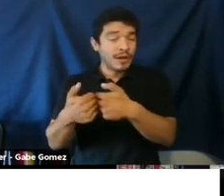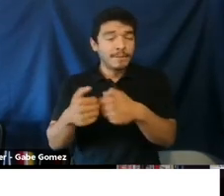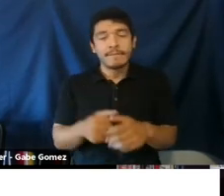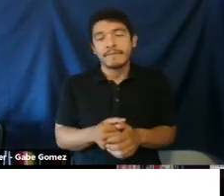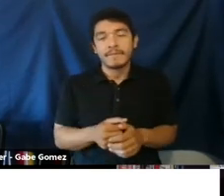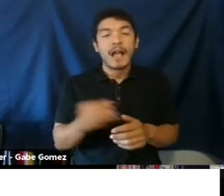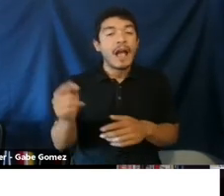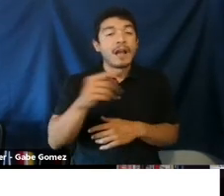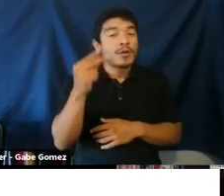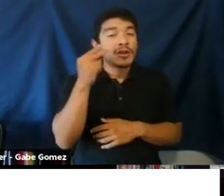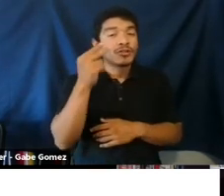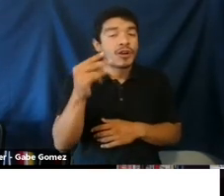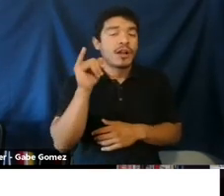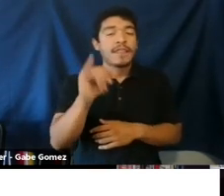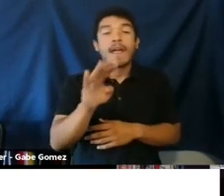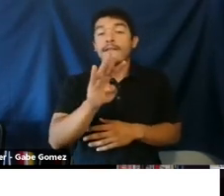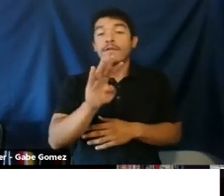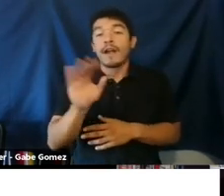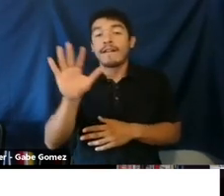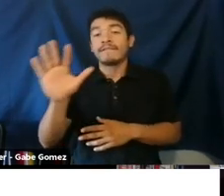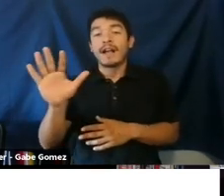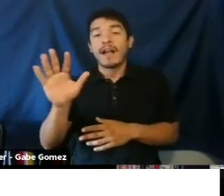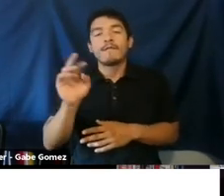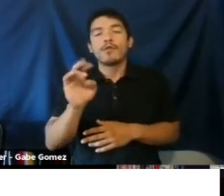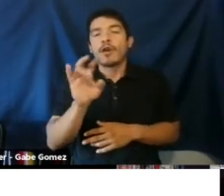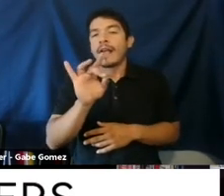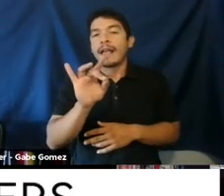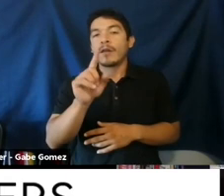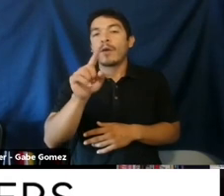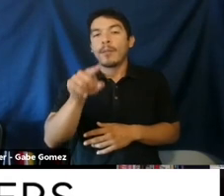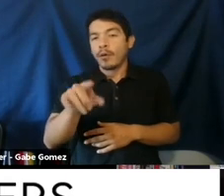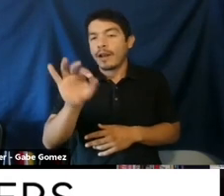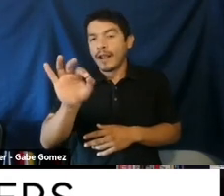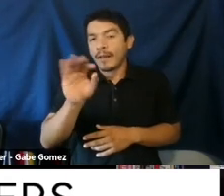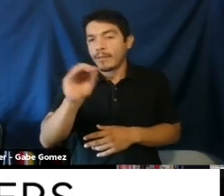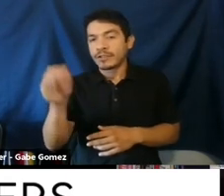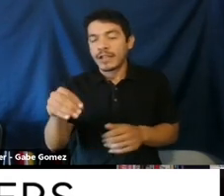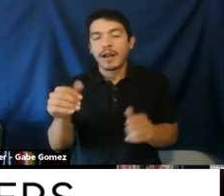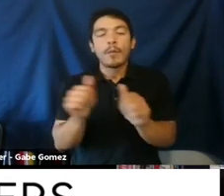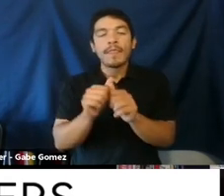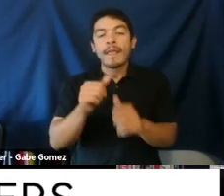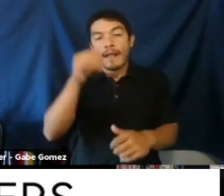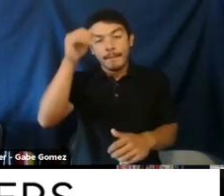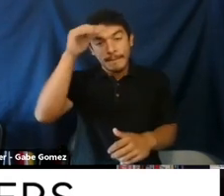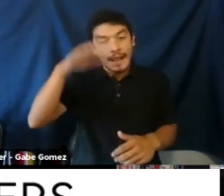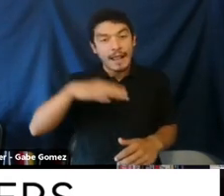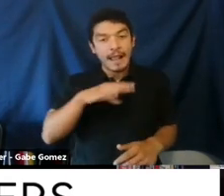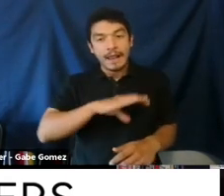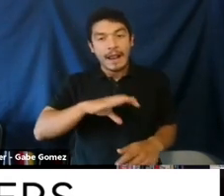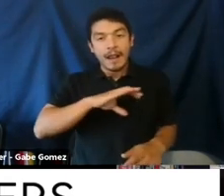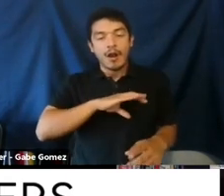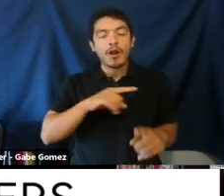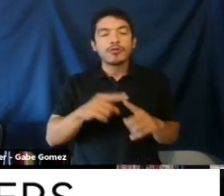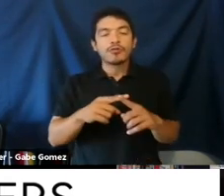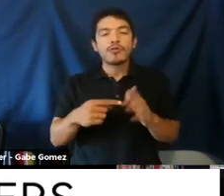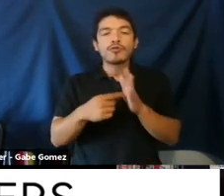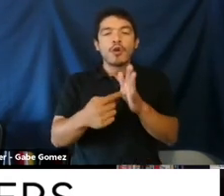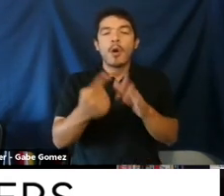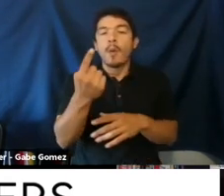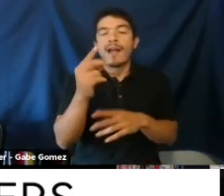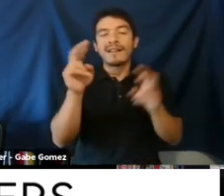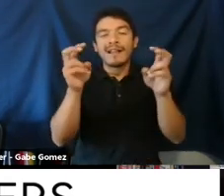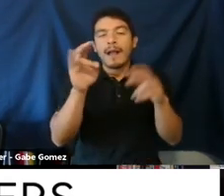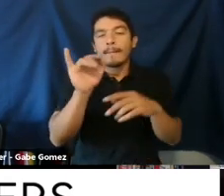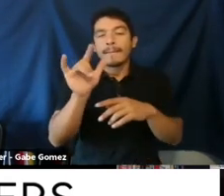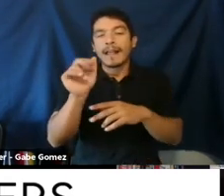making up 24.7% of all characters. And we saw that four and five or 81.9%